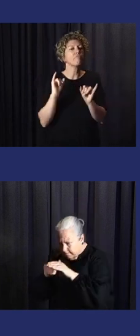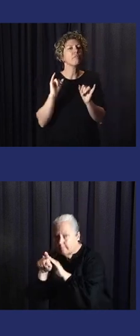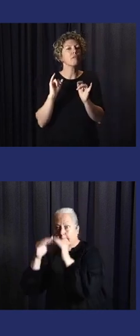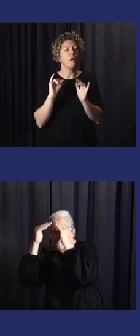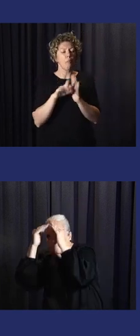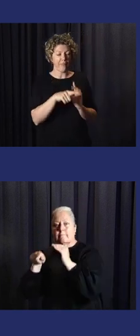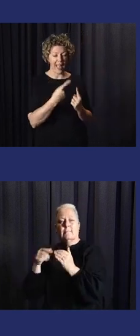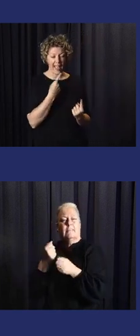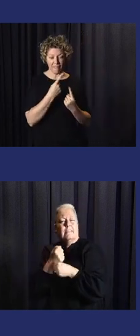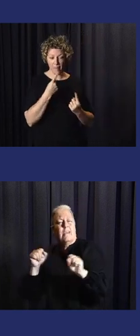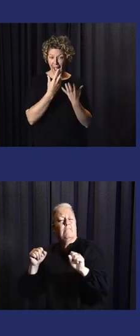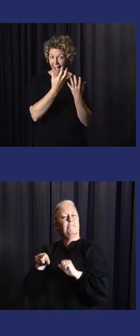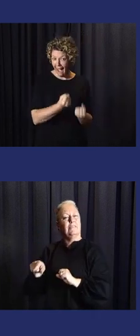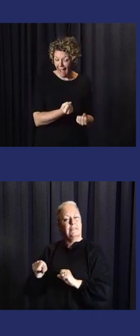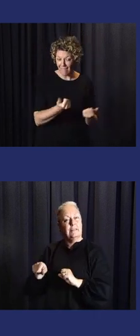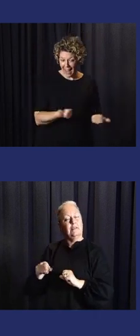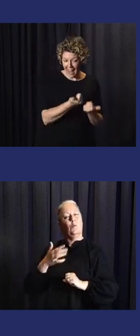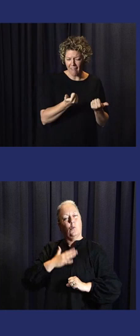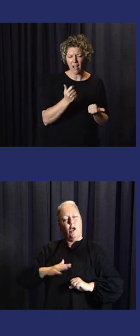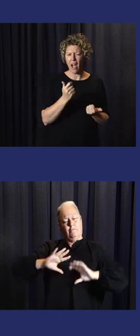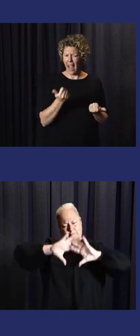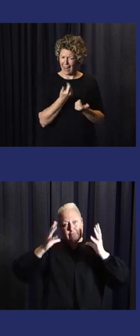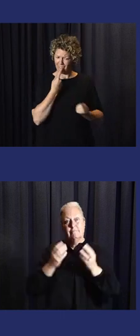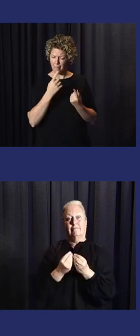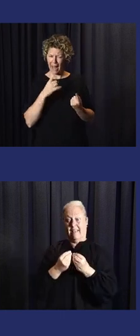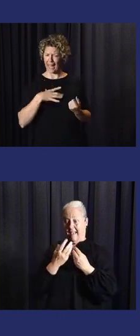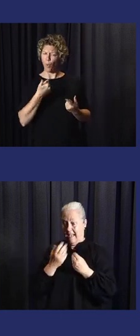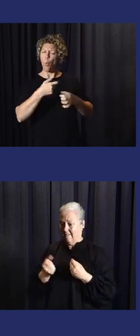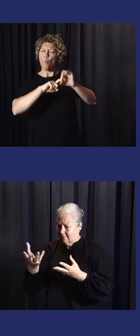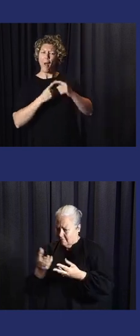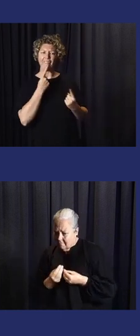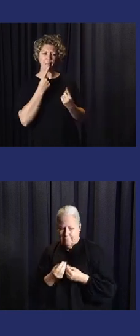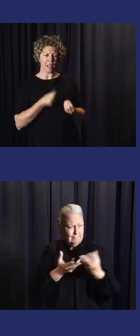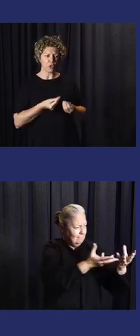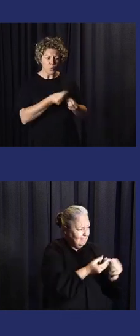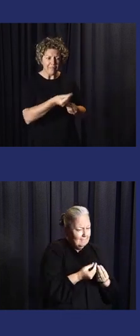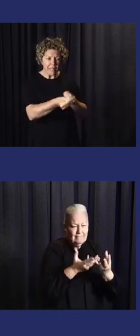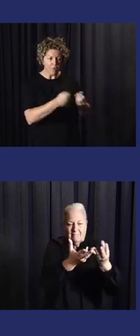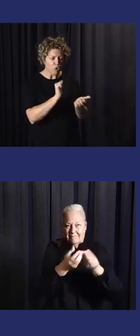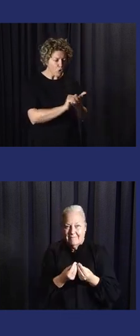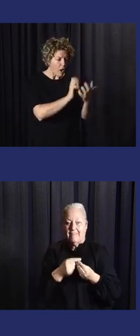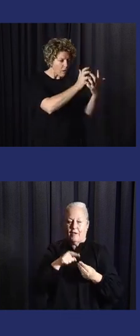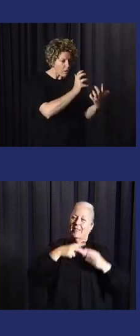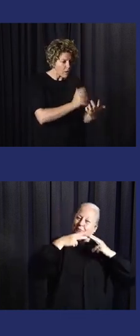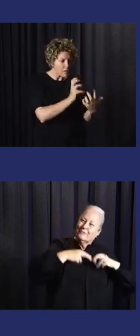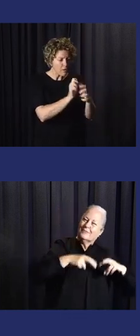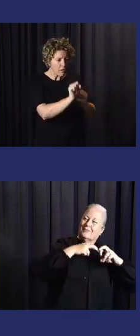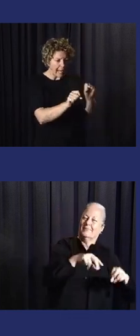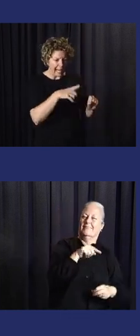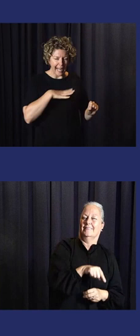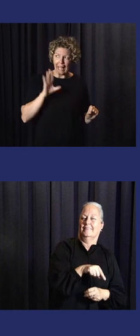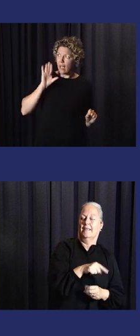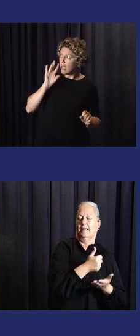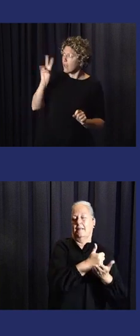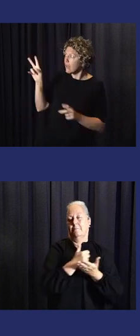to go? So, think, for me, it's more about that qualitative as well as the quantitative because the information is there. We've got